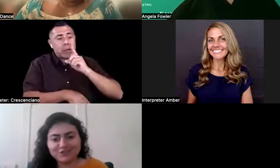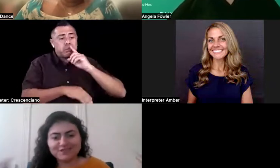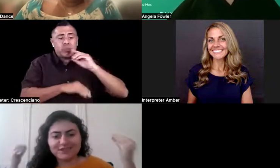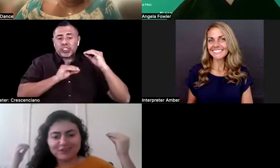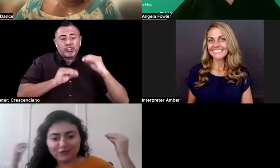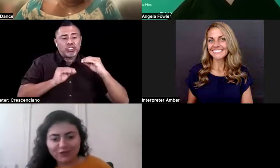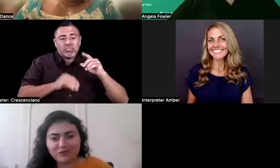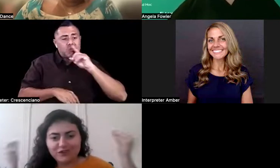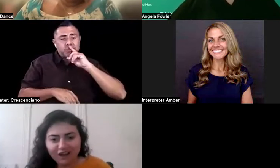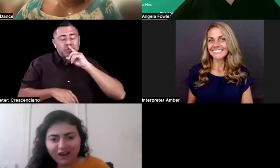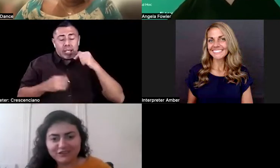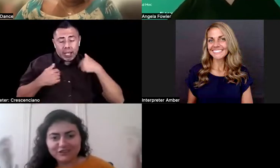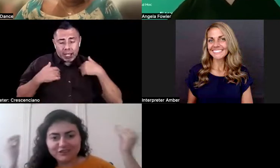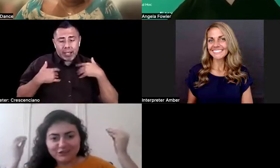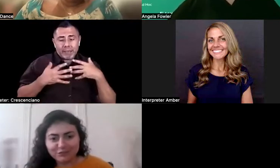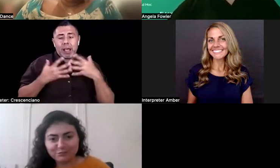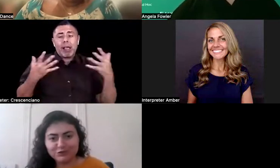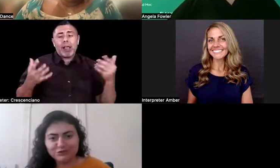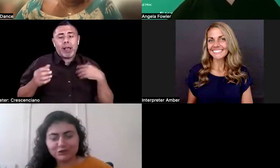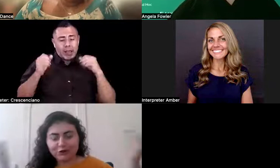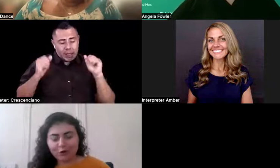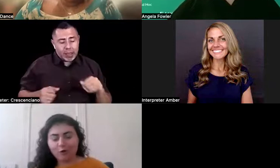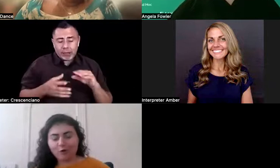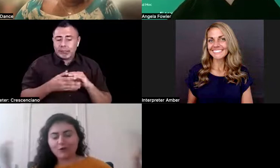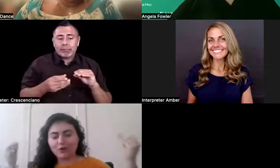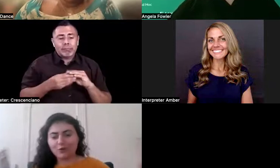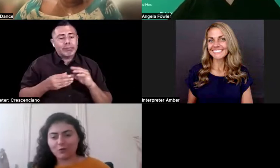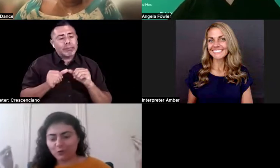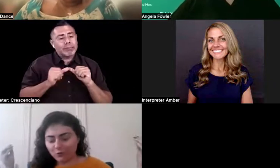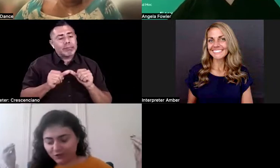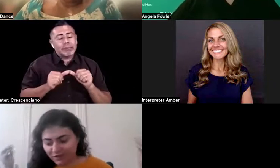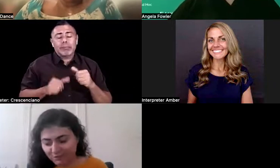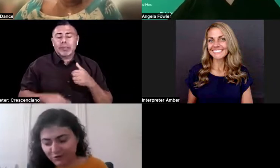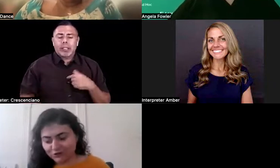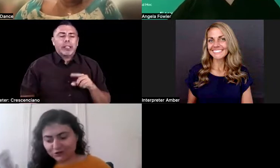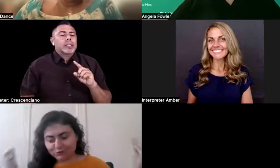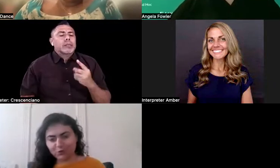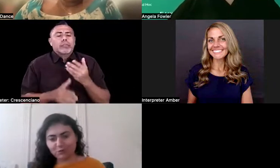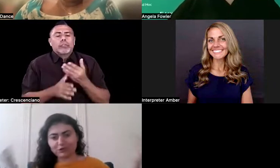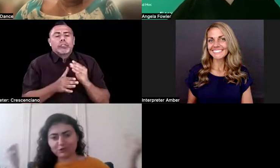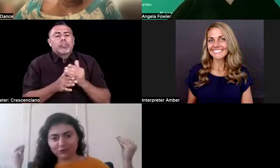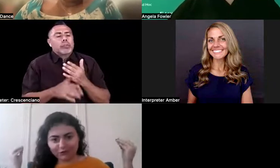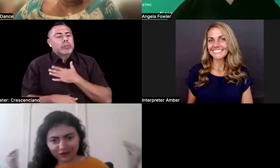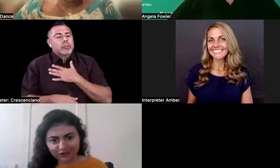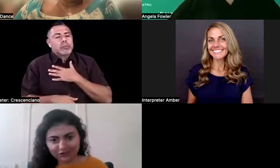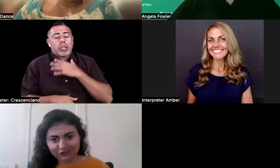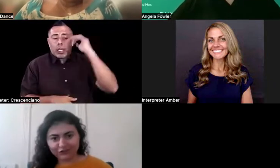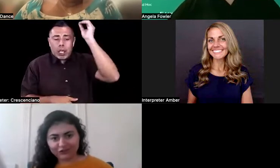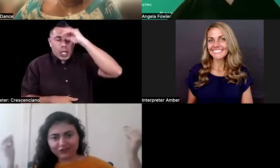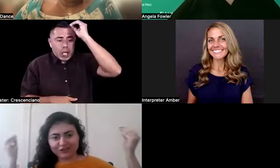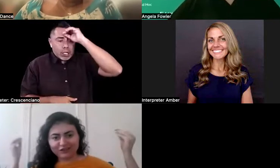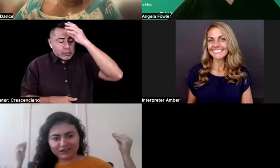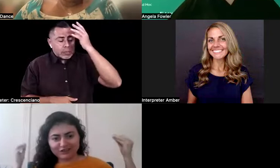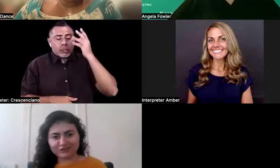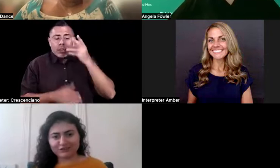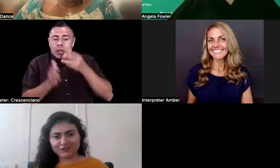is just an very honest opinion of, uh, immigrant woman of color